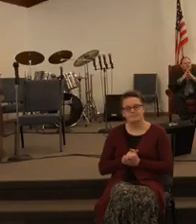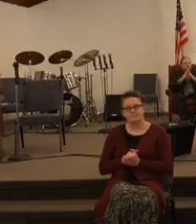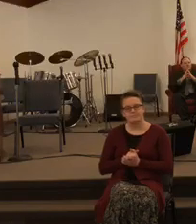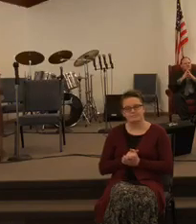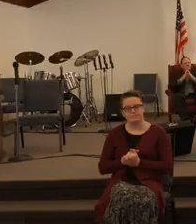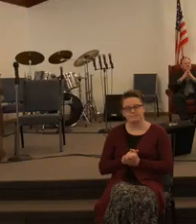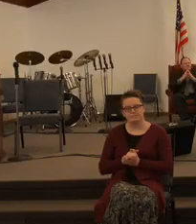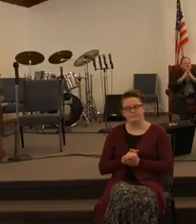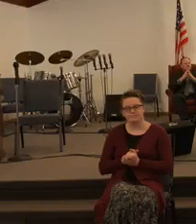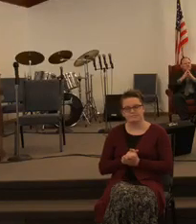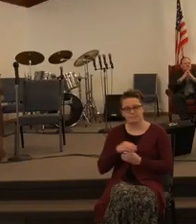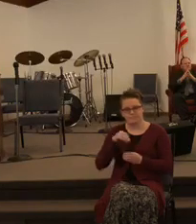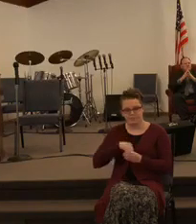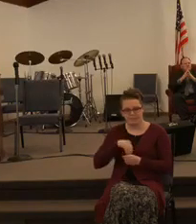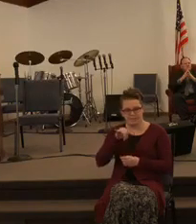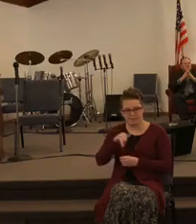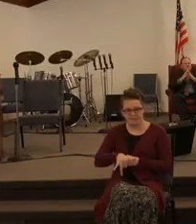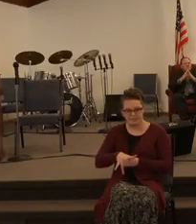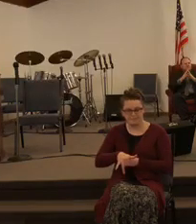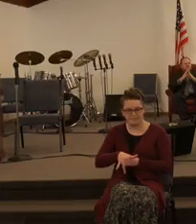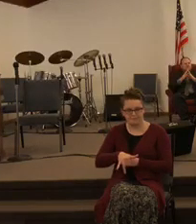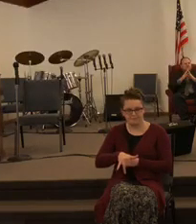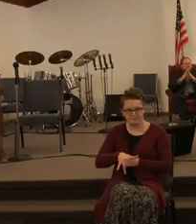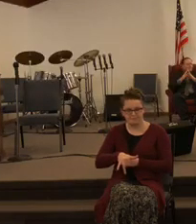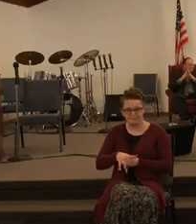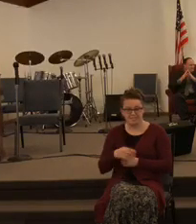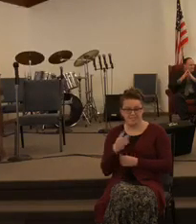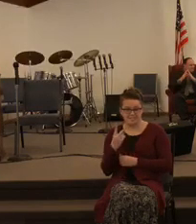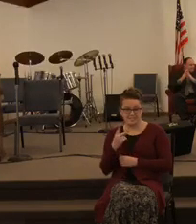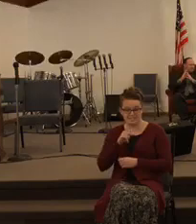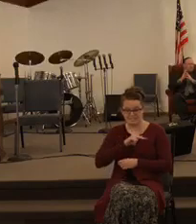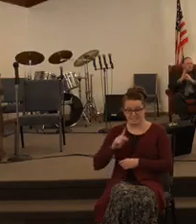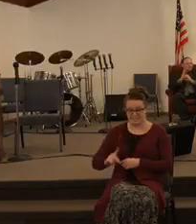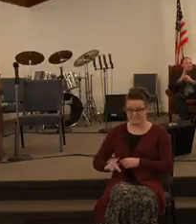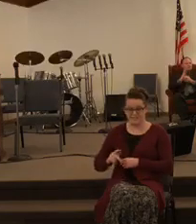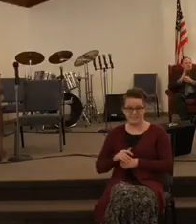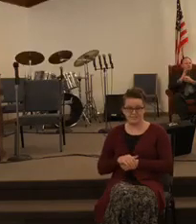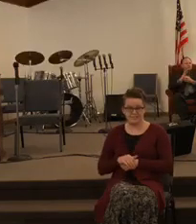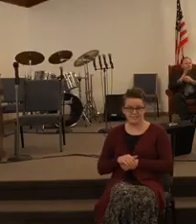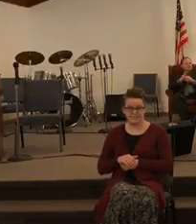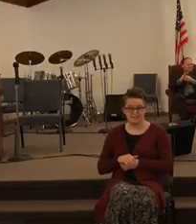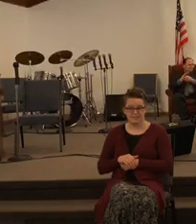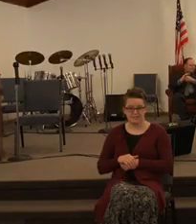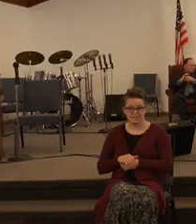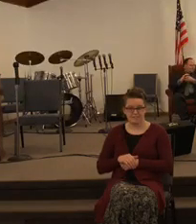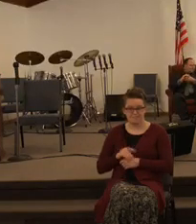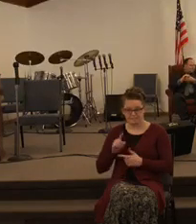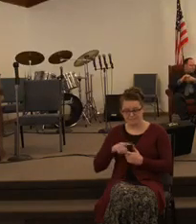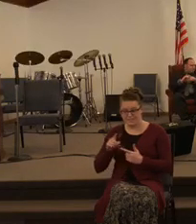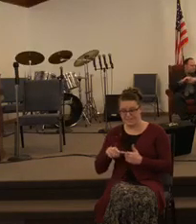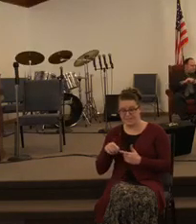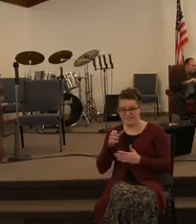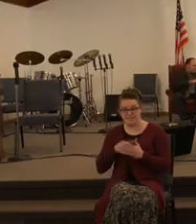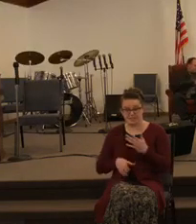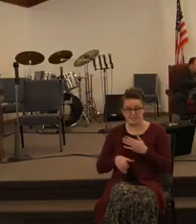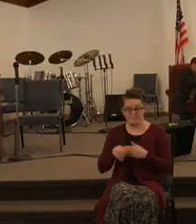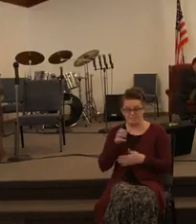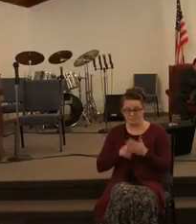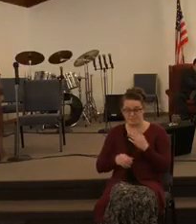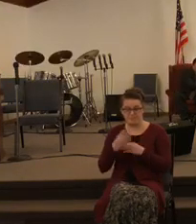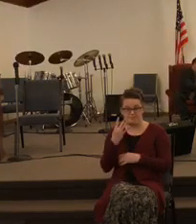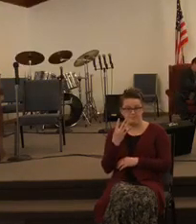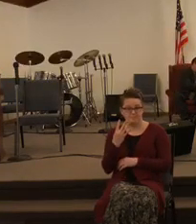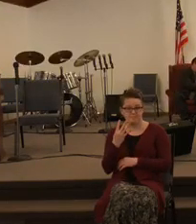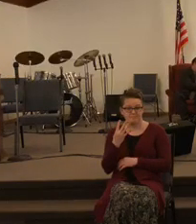and in that second kings the very next chapter chapter number four